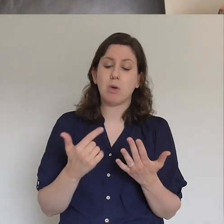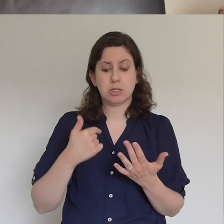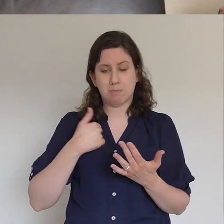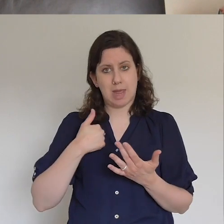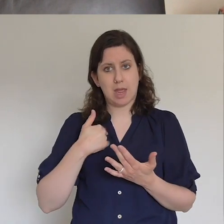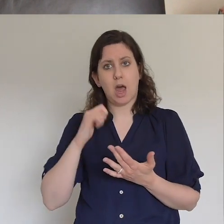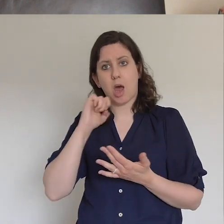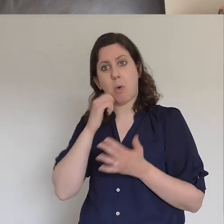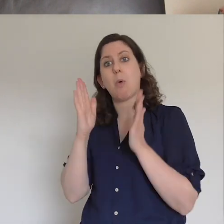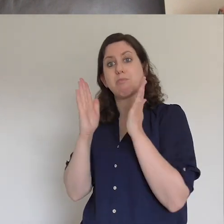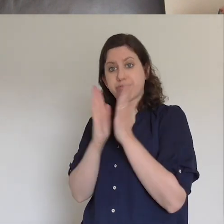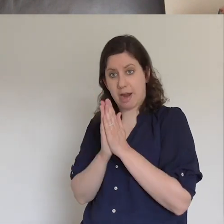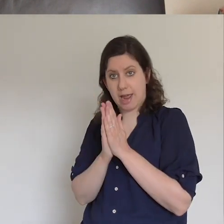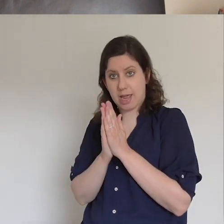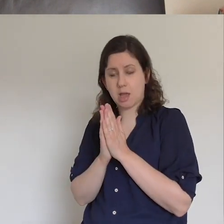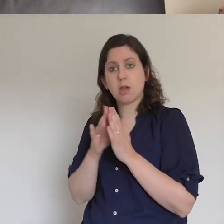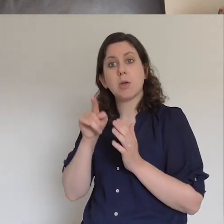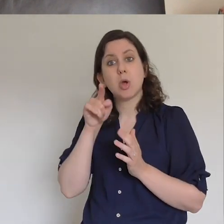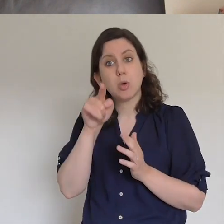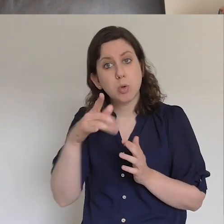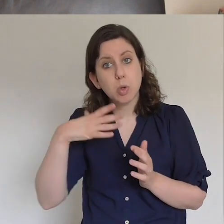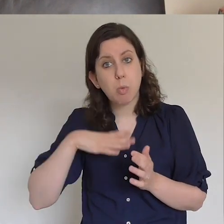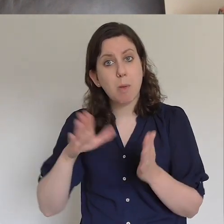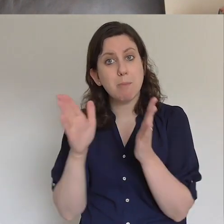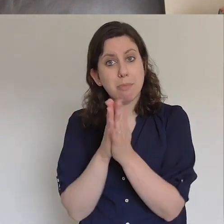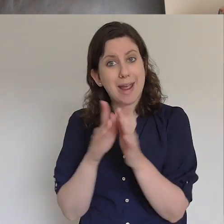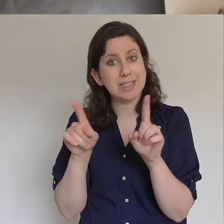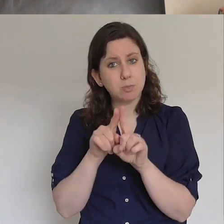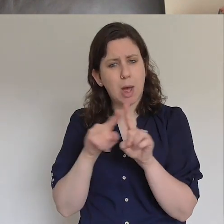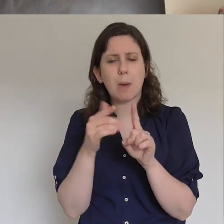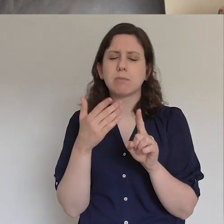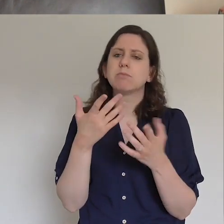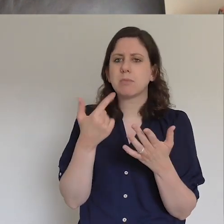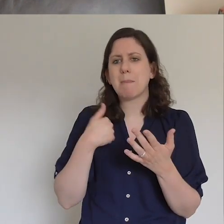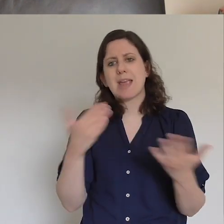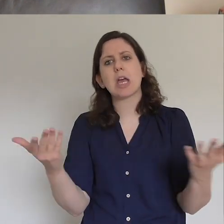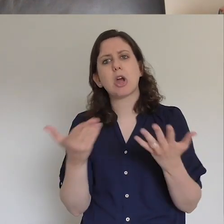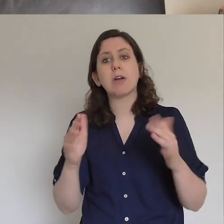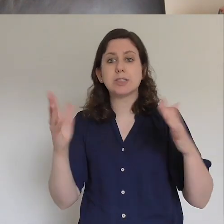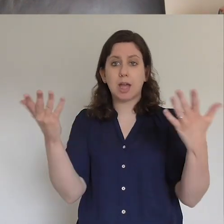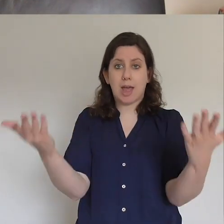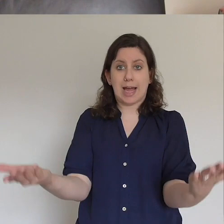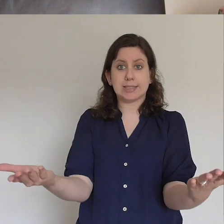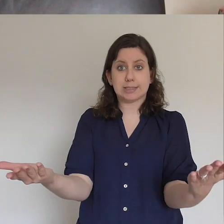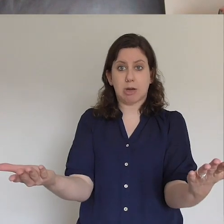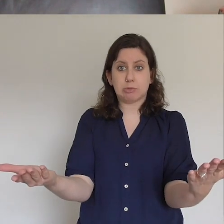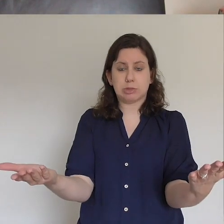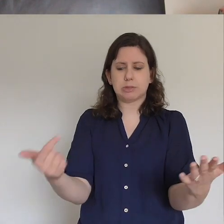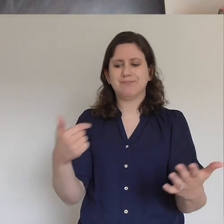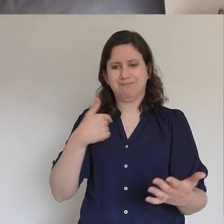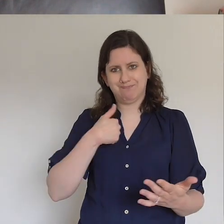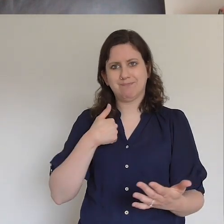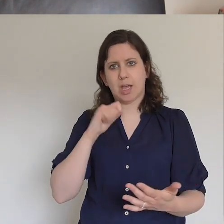encourage you to put your hands out in front of you and repeat the words of this prayer after me I just have one more thing to add just